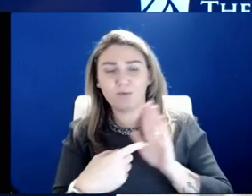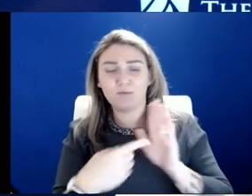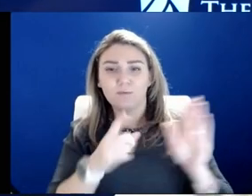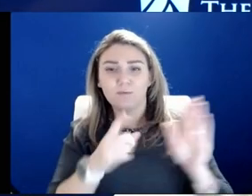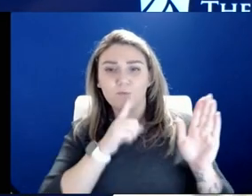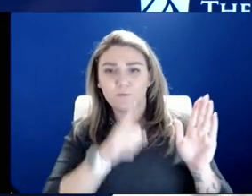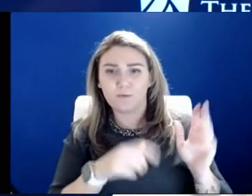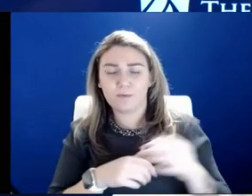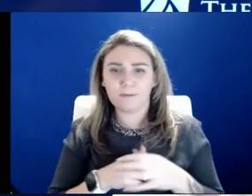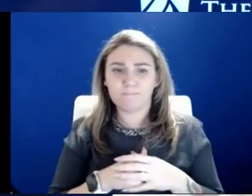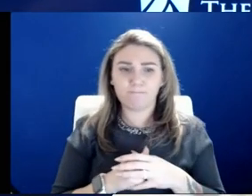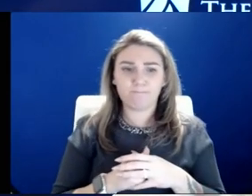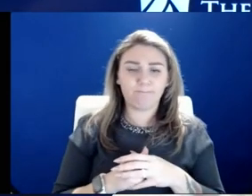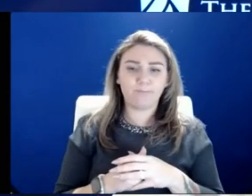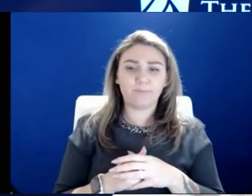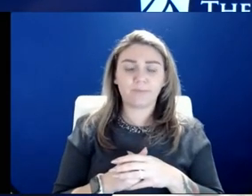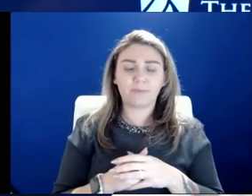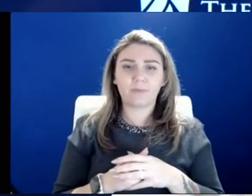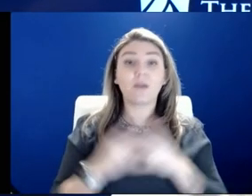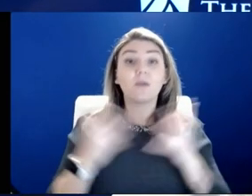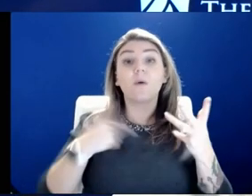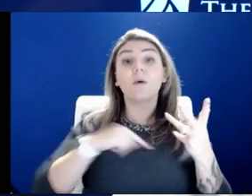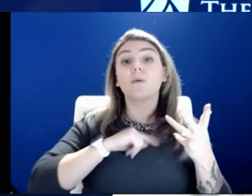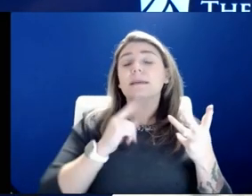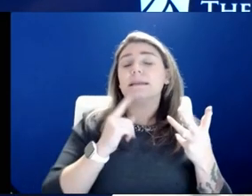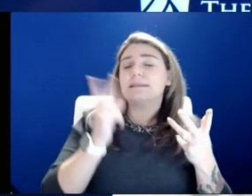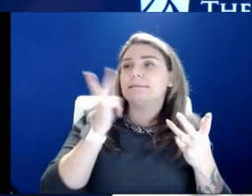I think what we're seeing is that too often,